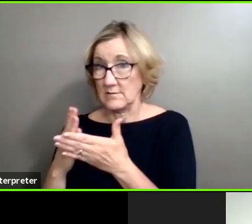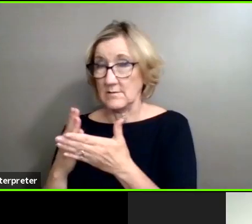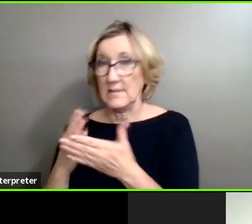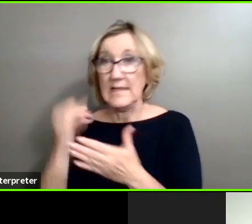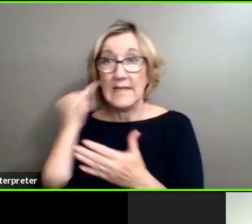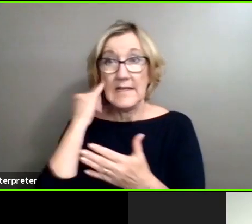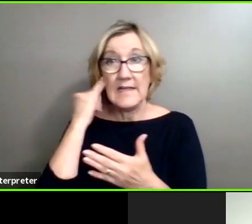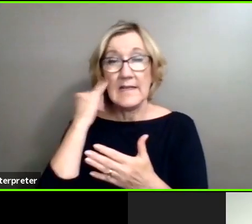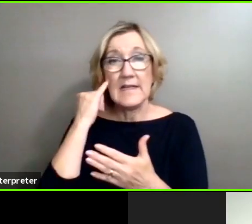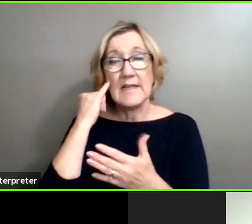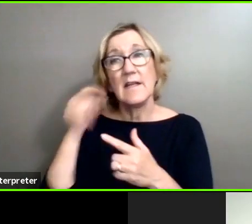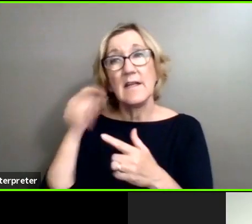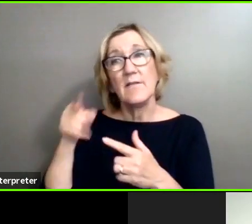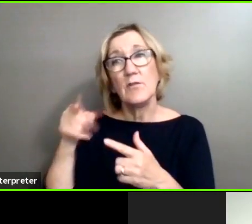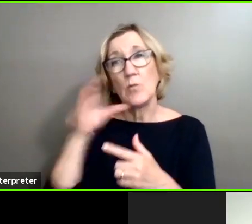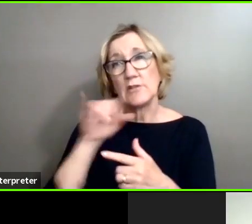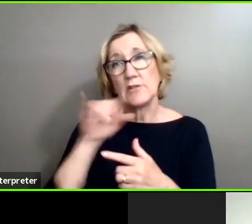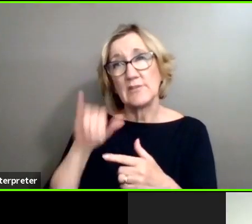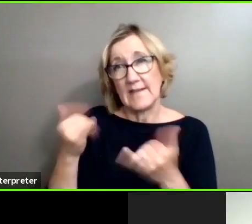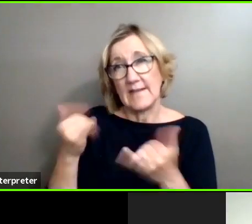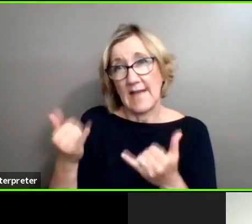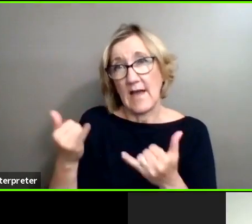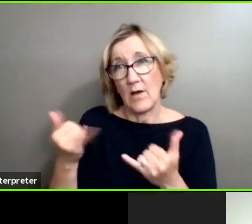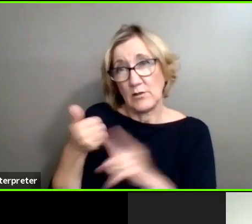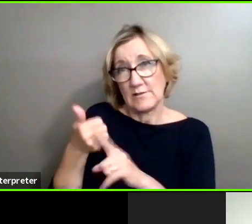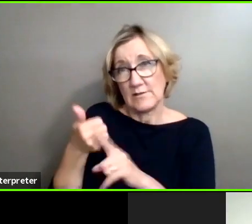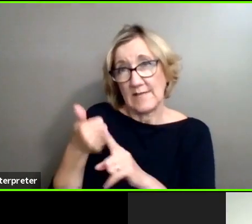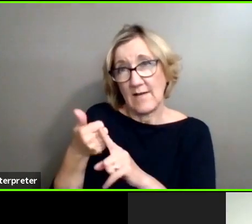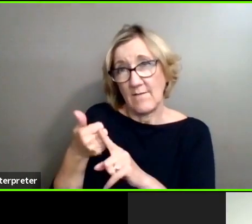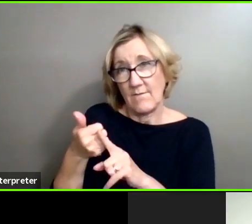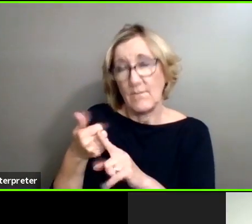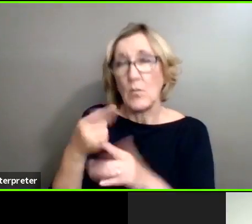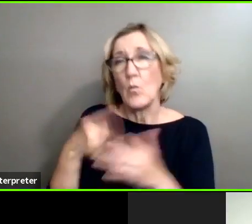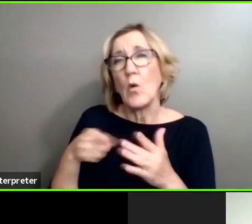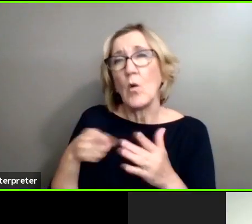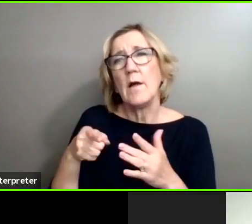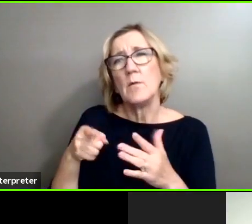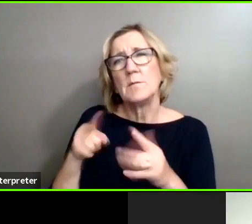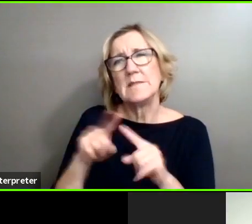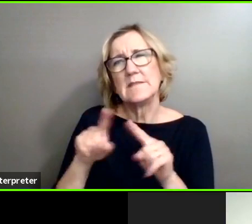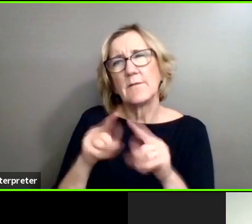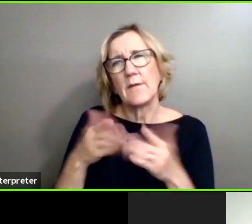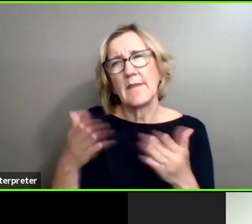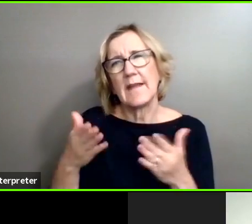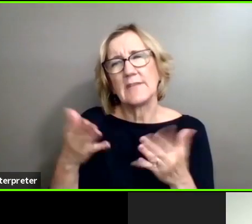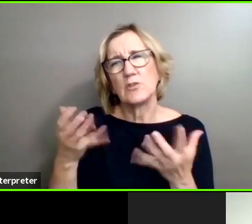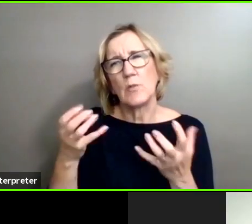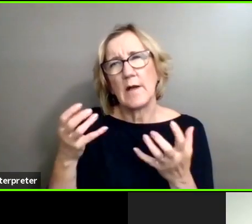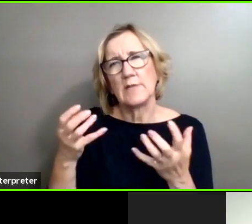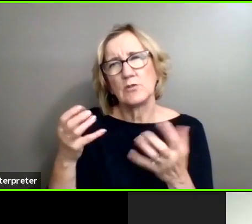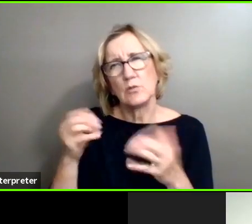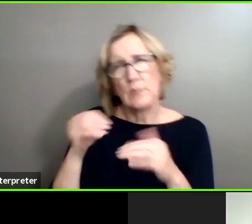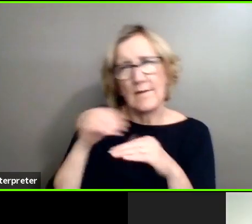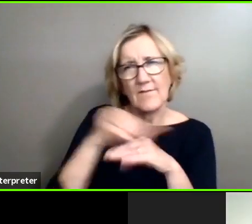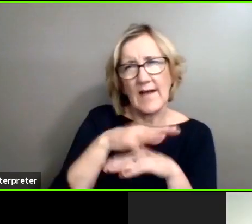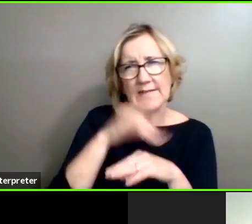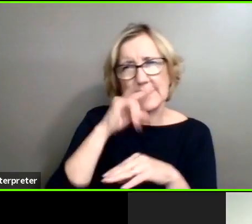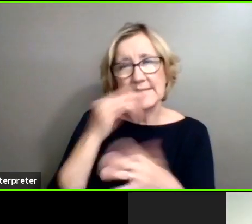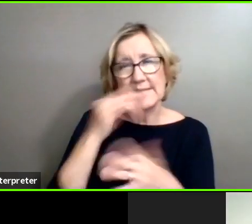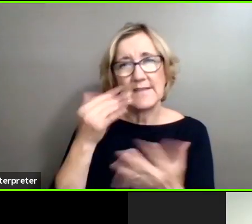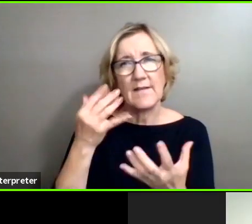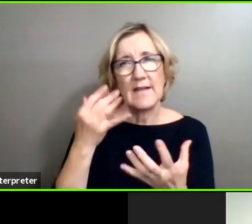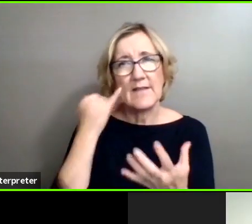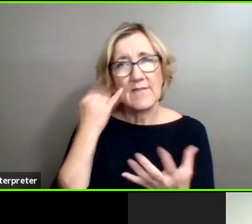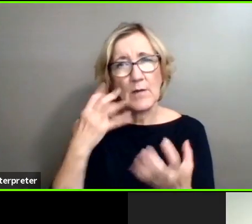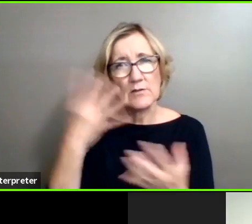young, say you're watching this right now, what would be some things that you would give advice-wise to the kids if they wanted to go out and take